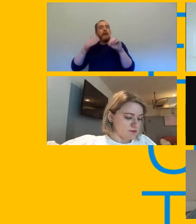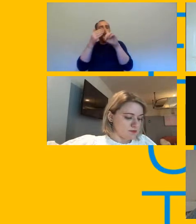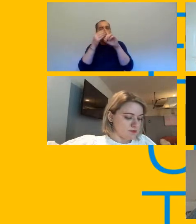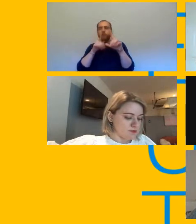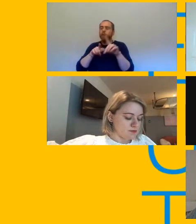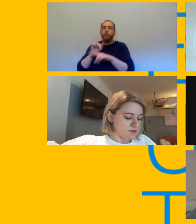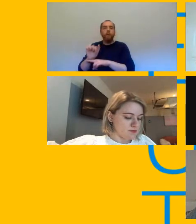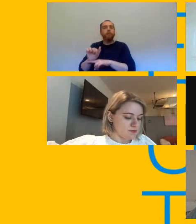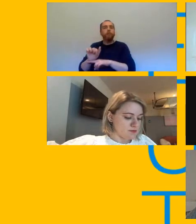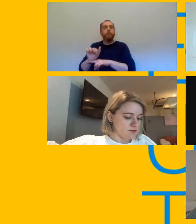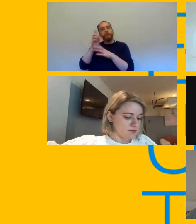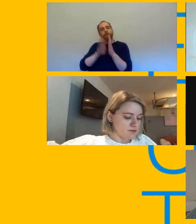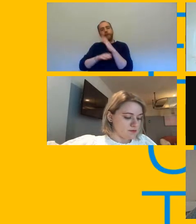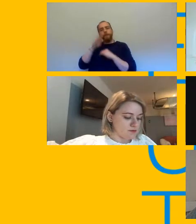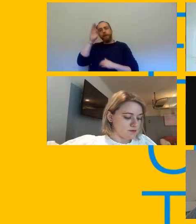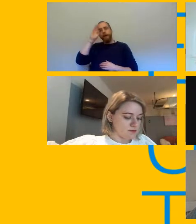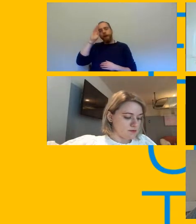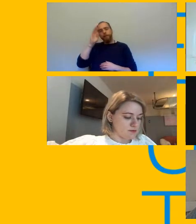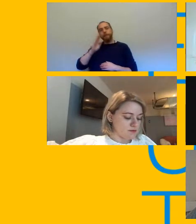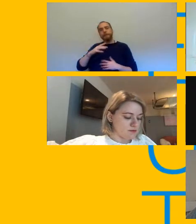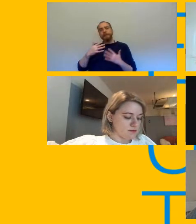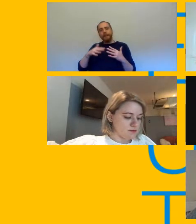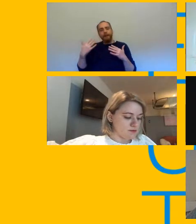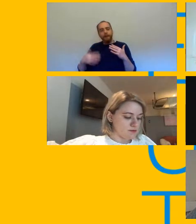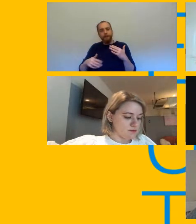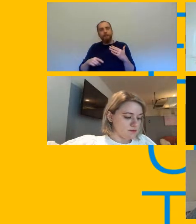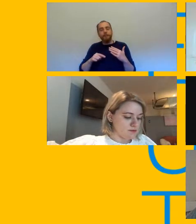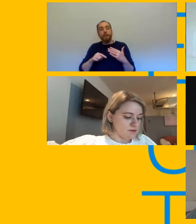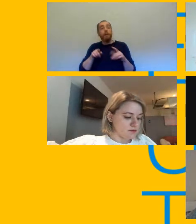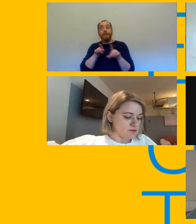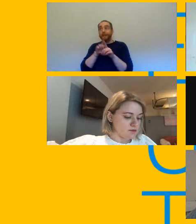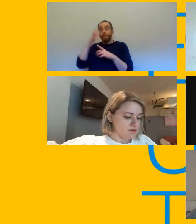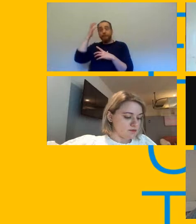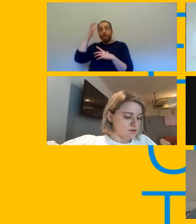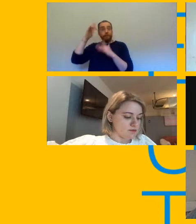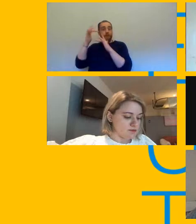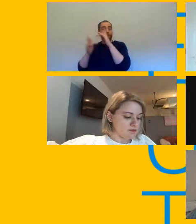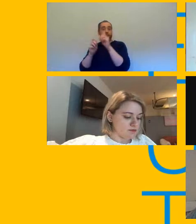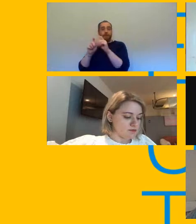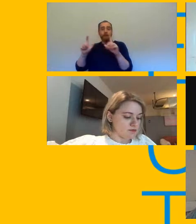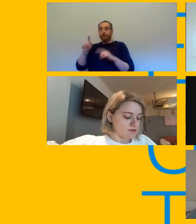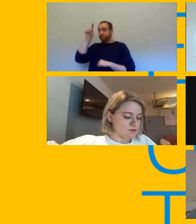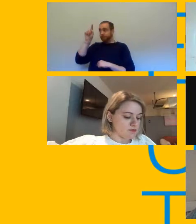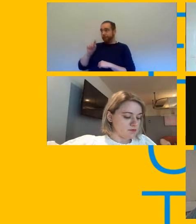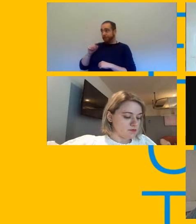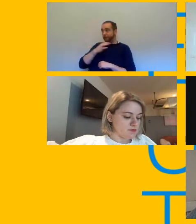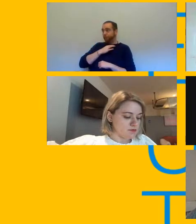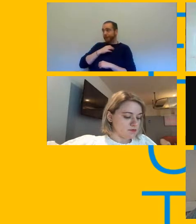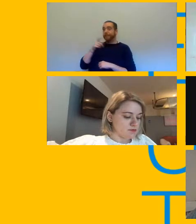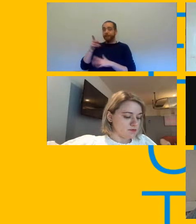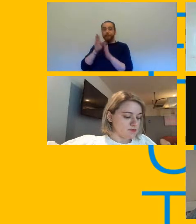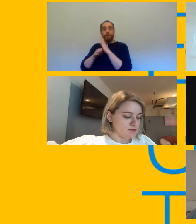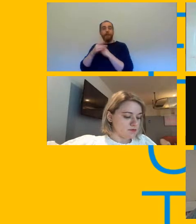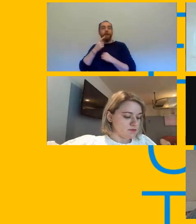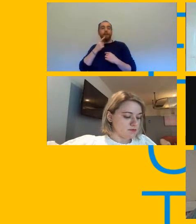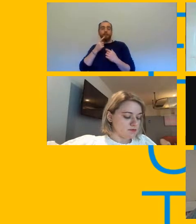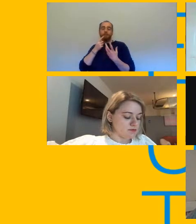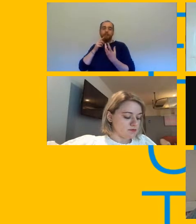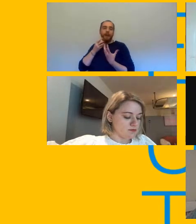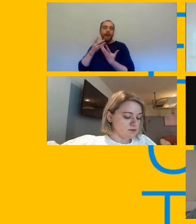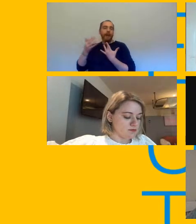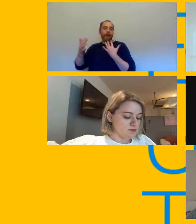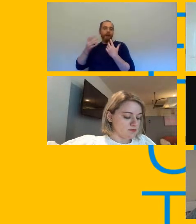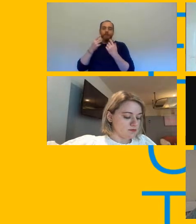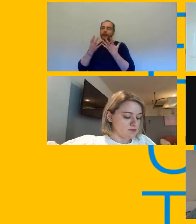guidance out there um even on the government website about the risks um of aerosol transmission so i'd suggest that as a